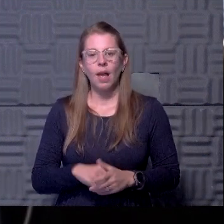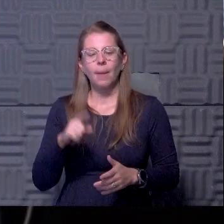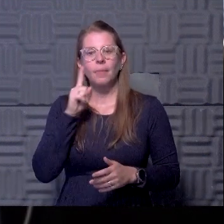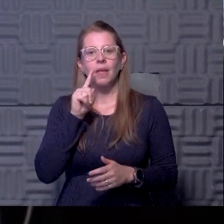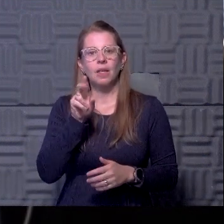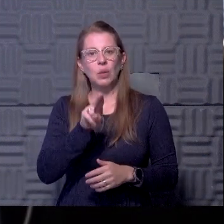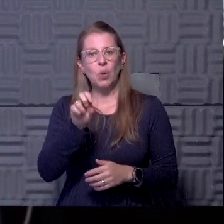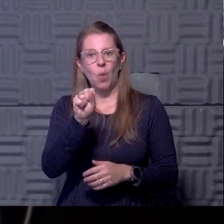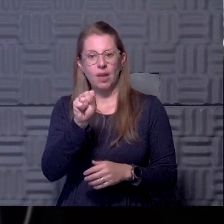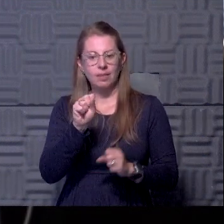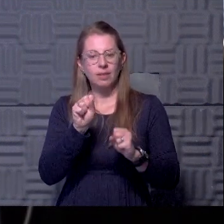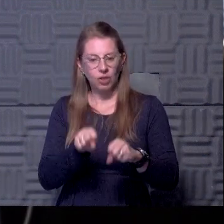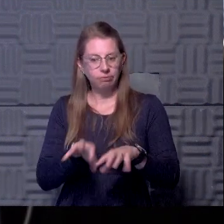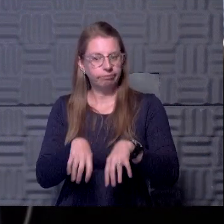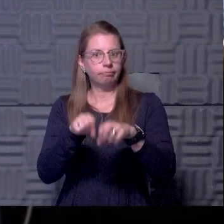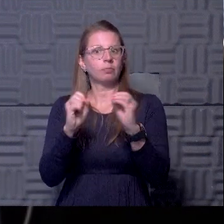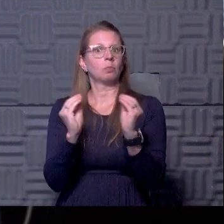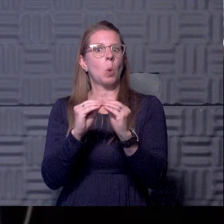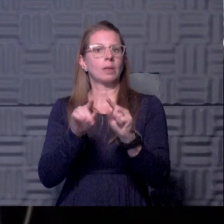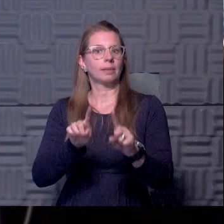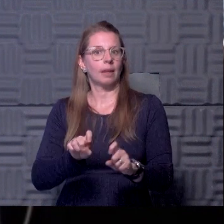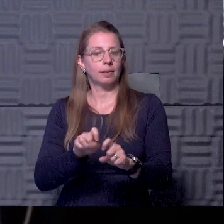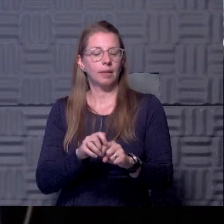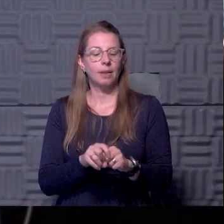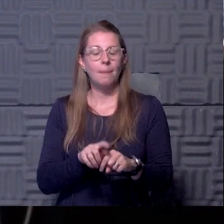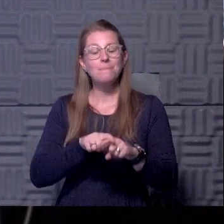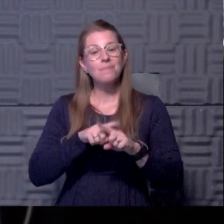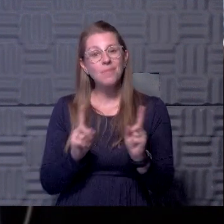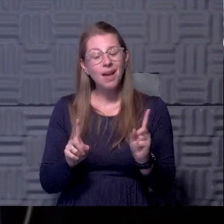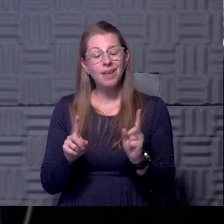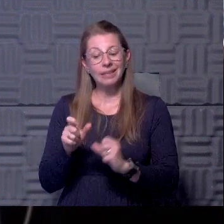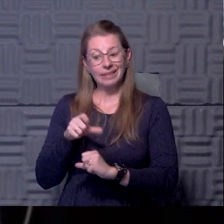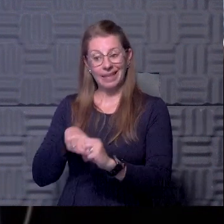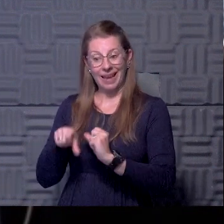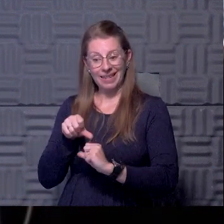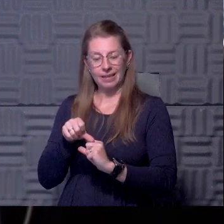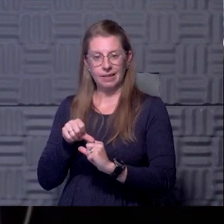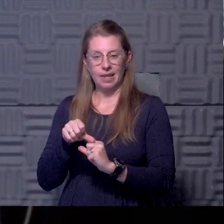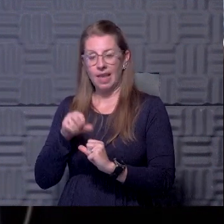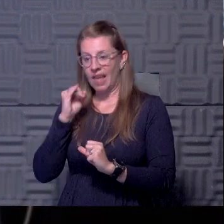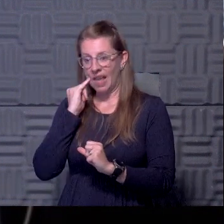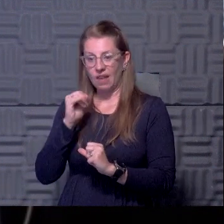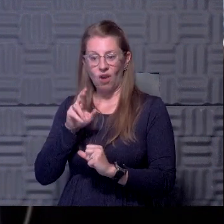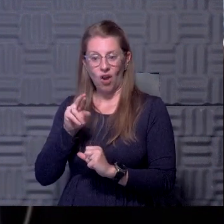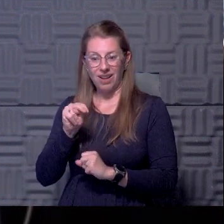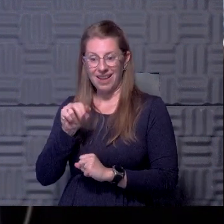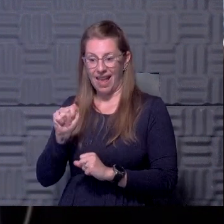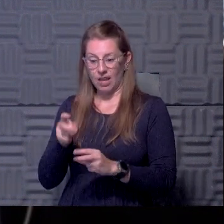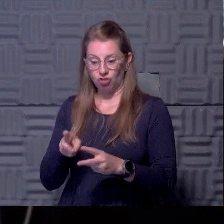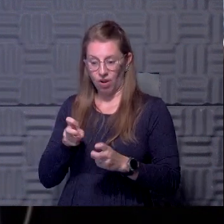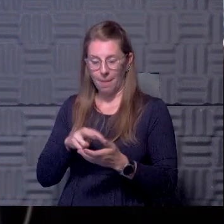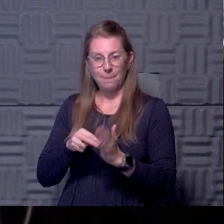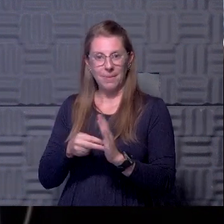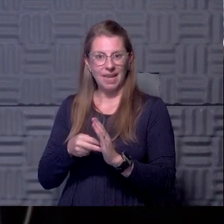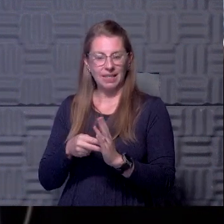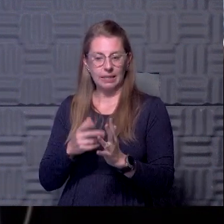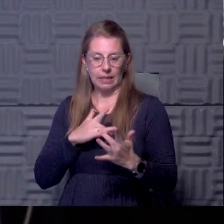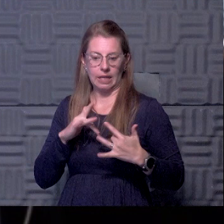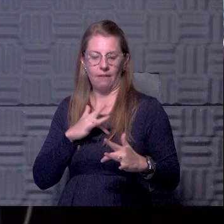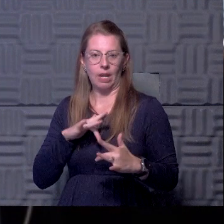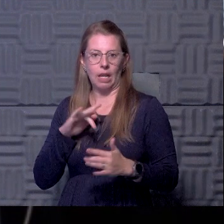testing. Um, the trade-off scientifically, if you don't amplify, if you don't do the RNA extraction, you lose sensitivity.